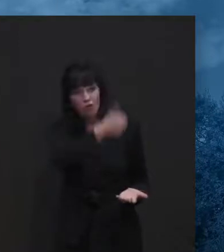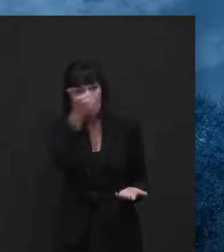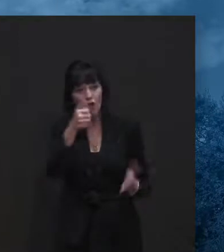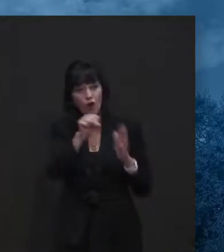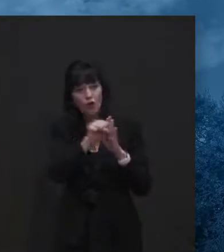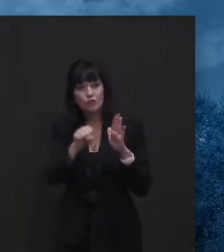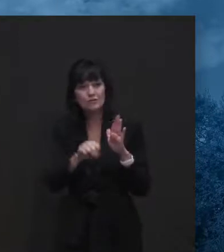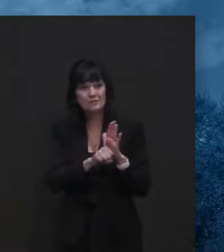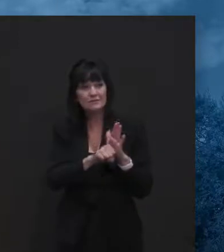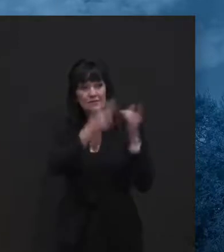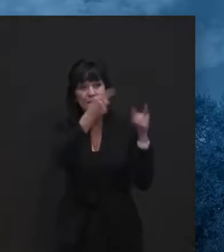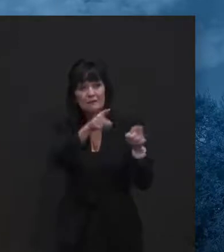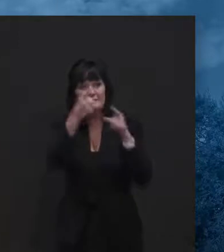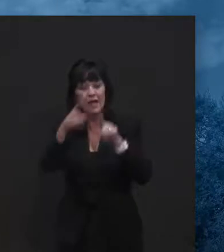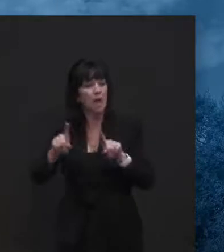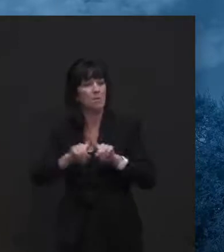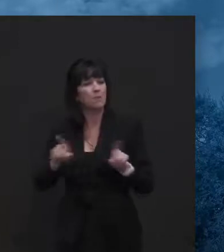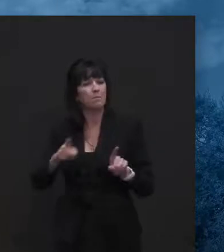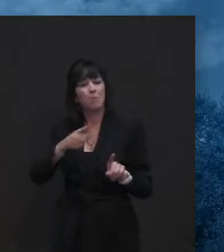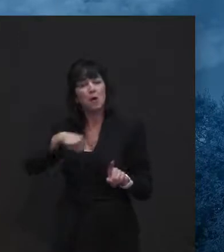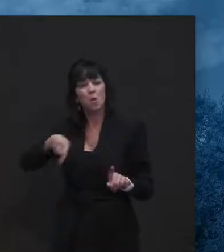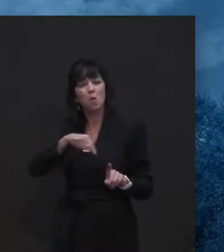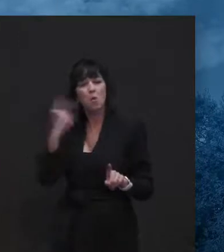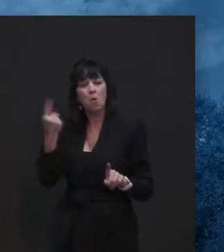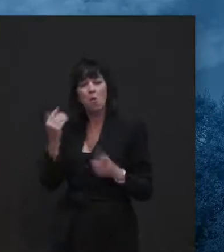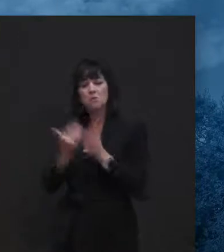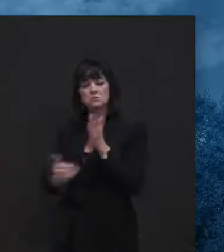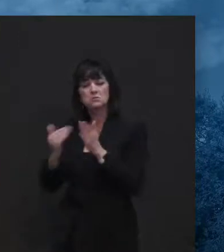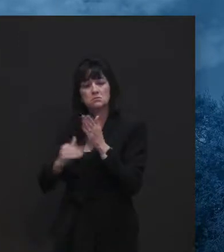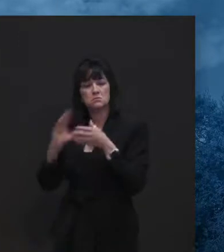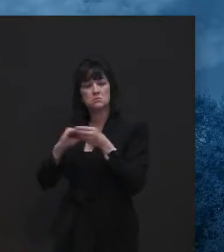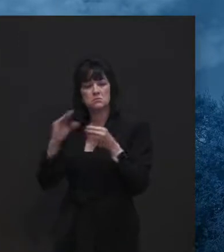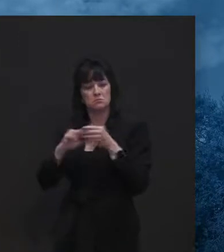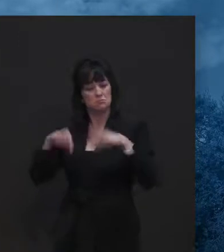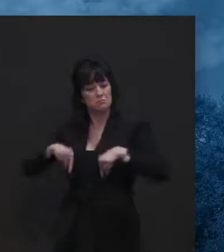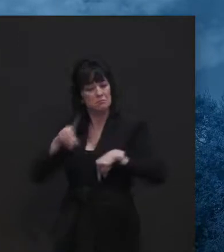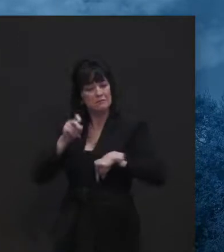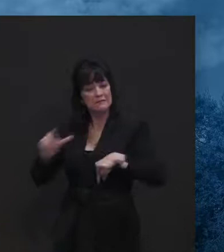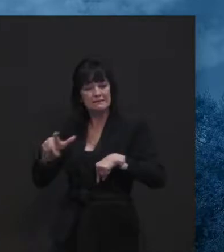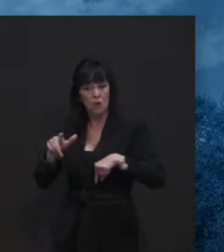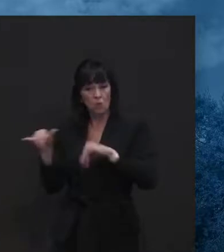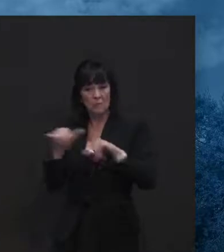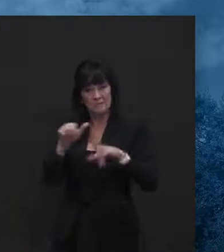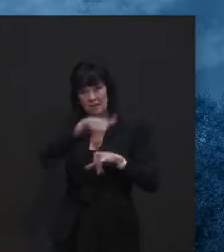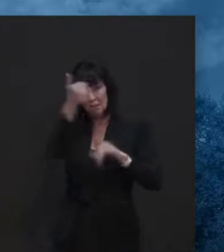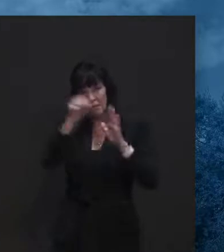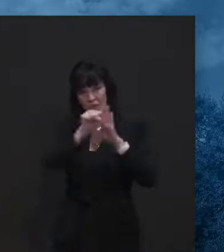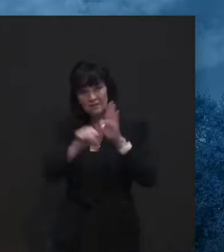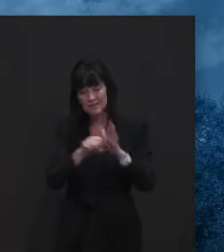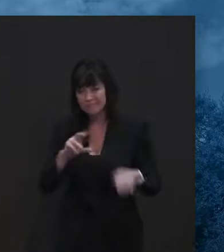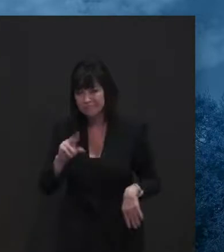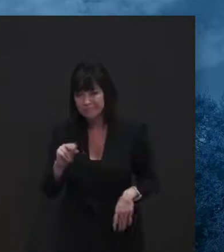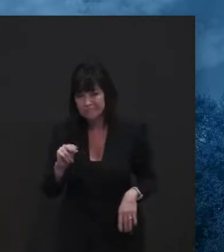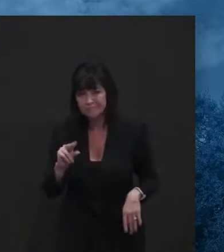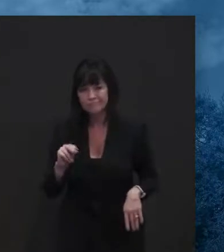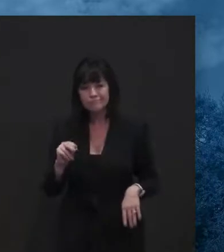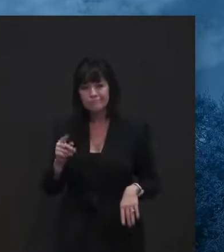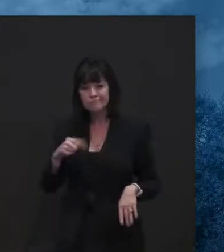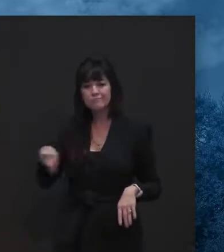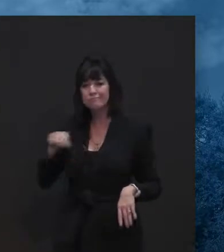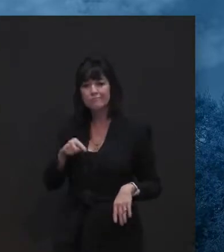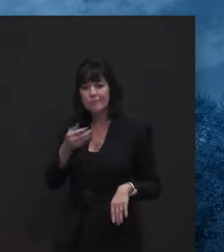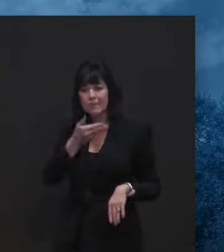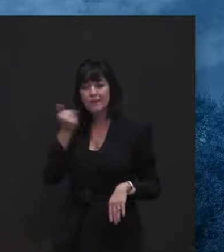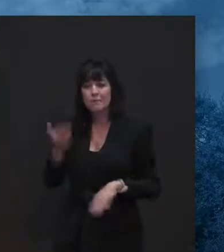We're not other states. We're, we're better. We're doing better. And we still are to a certain extent, but we're in with everybody else. I think